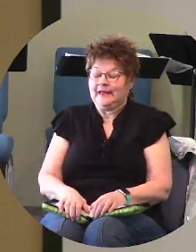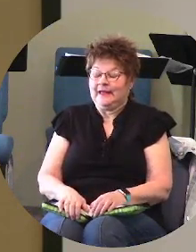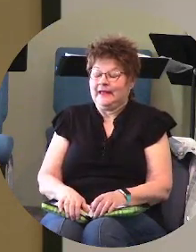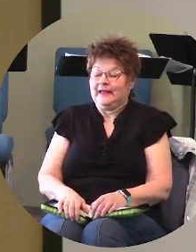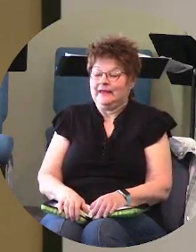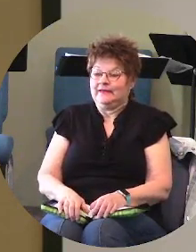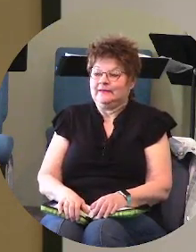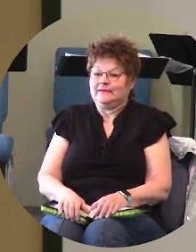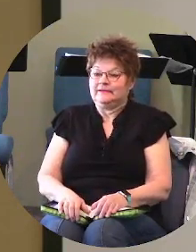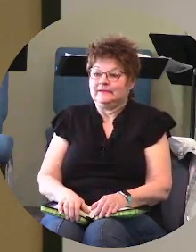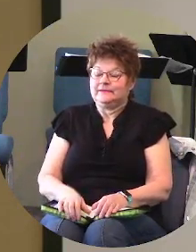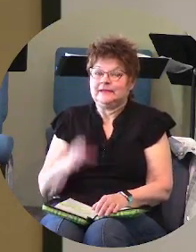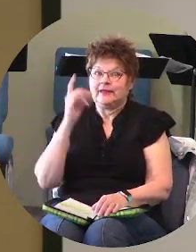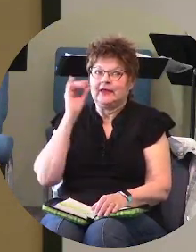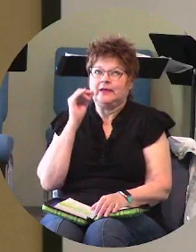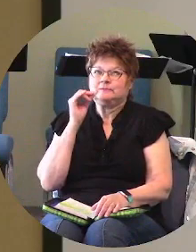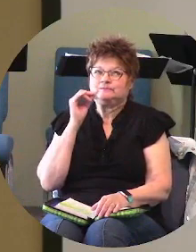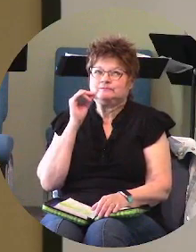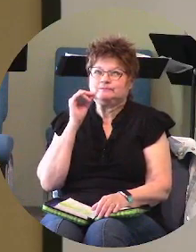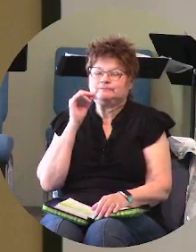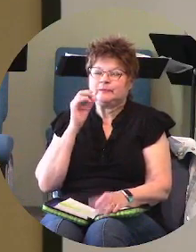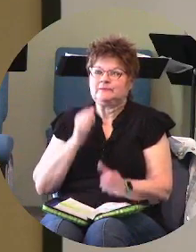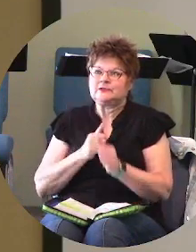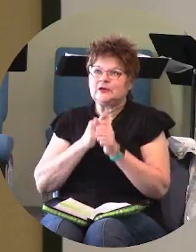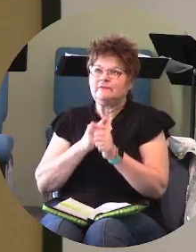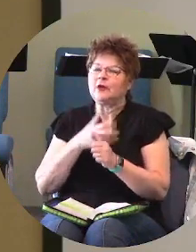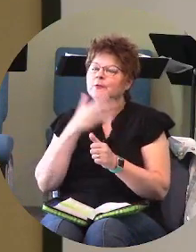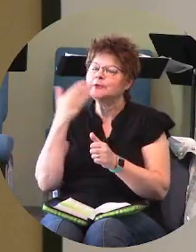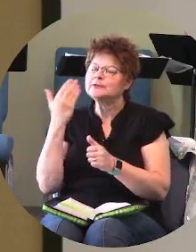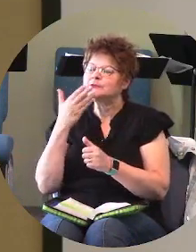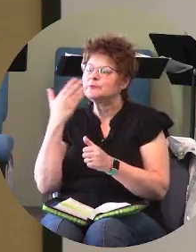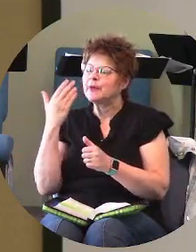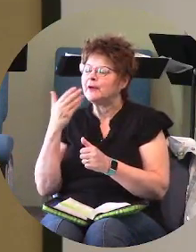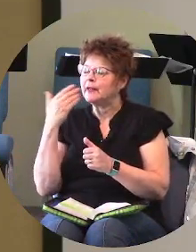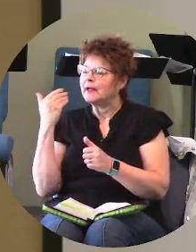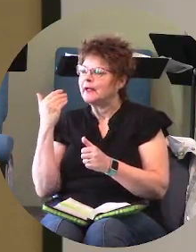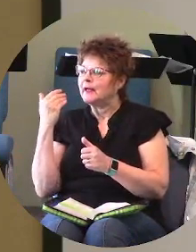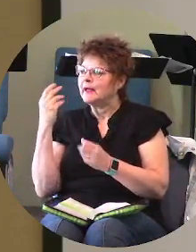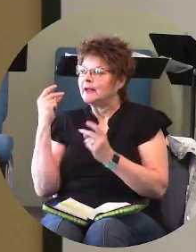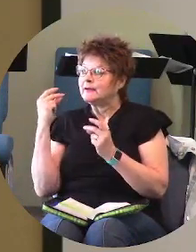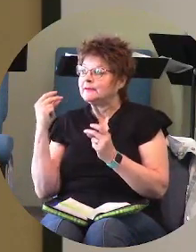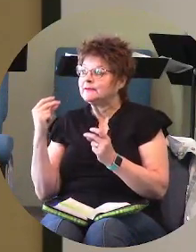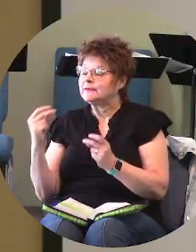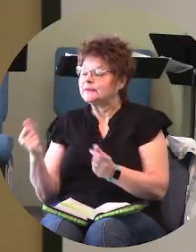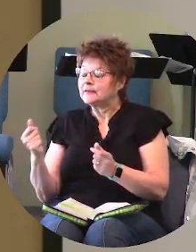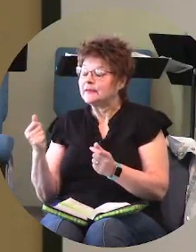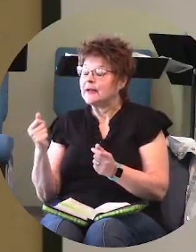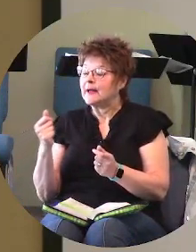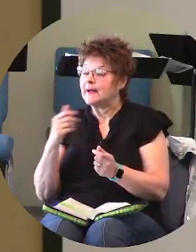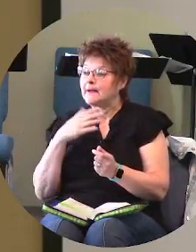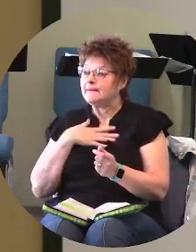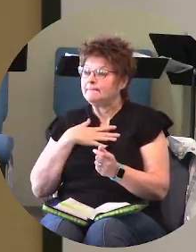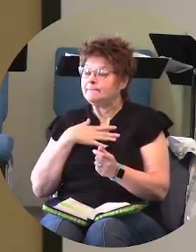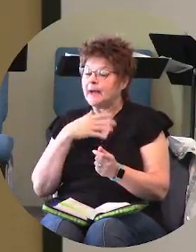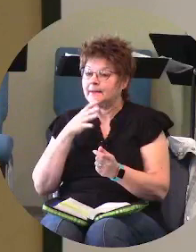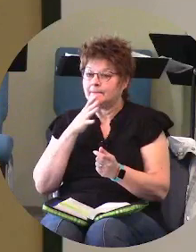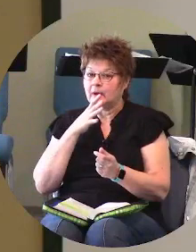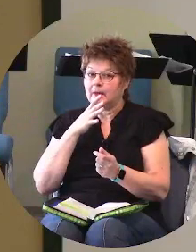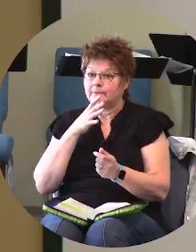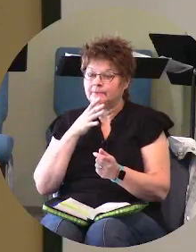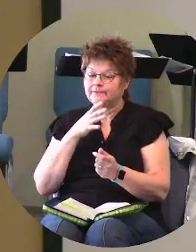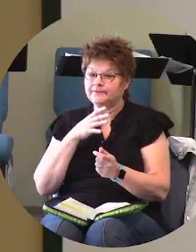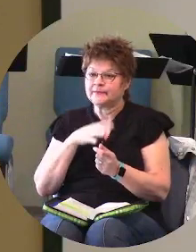and yet i just thought well you know i'm just going to follow this smell i'm just going to follow this and and all of a sudden my my mom and my mom was